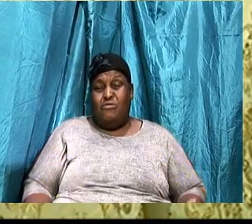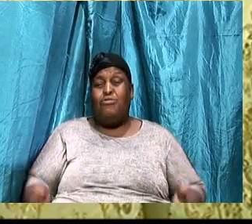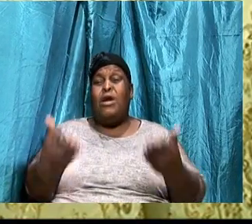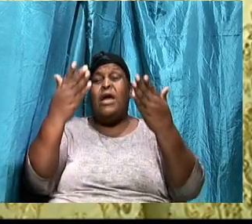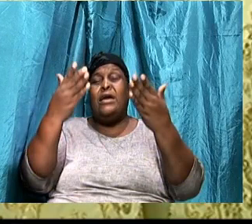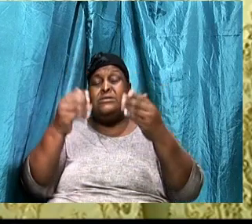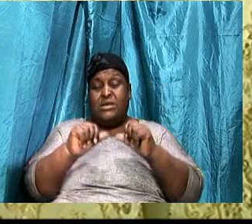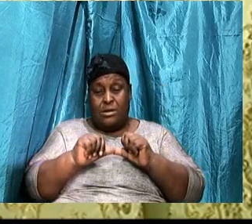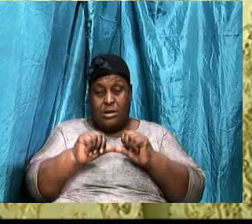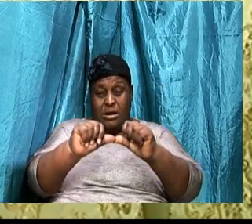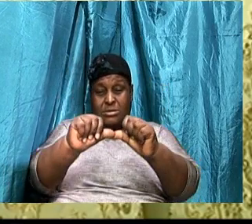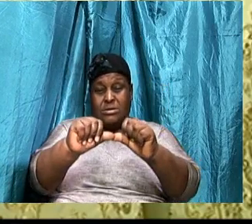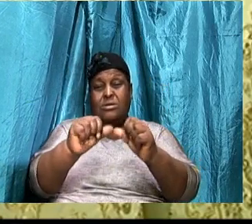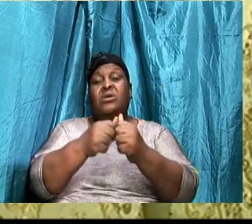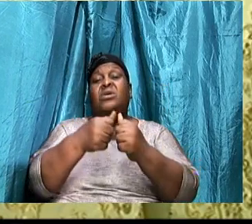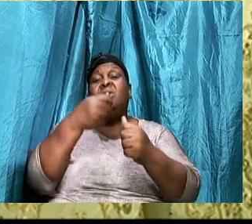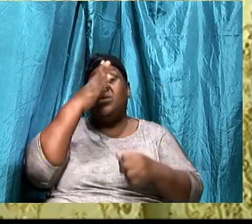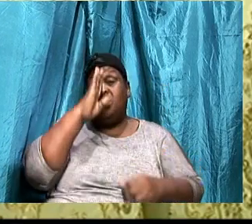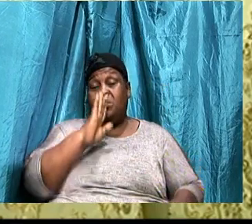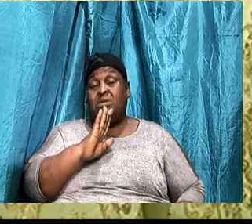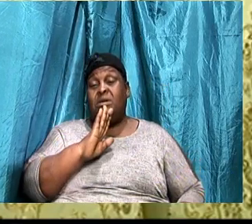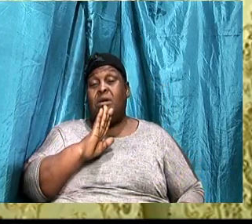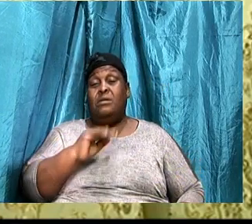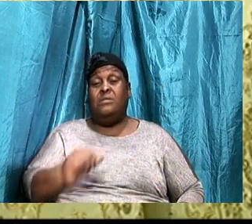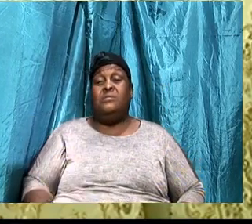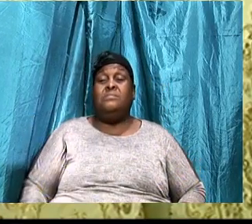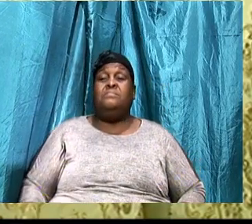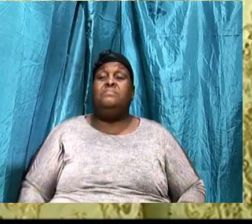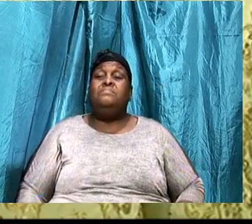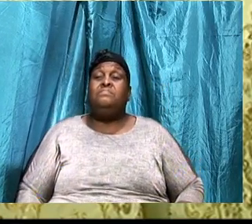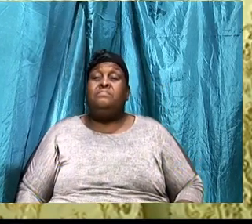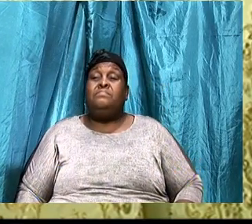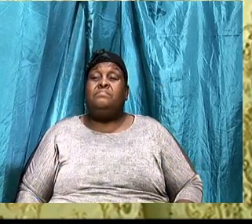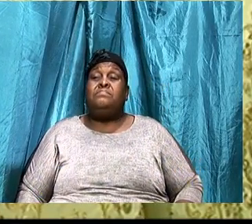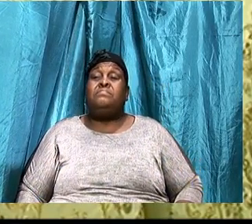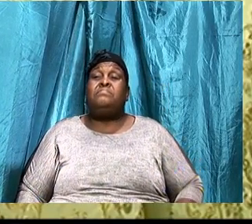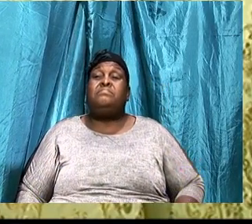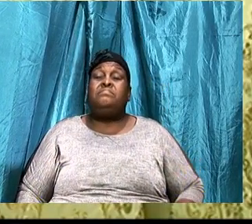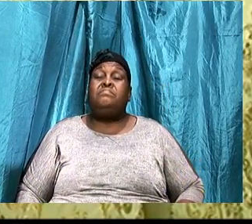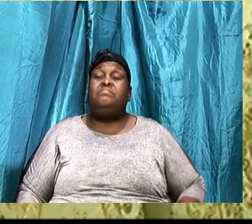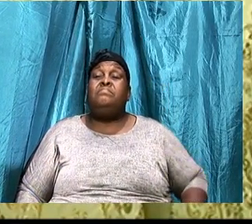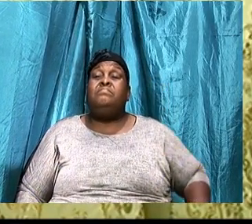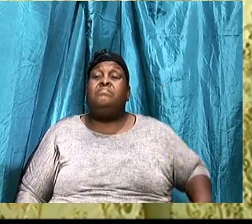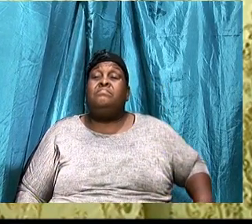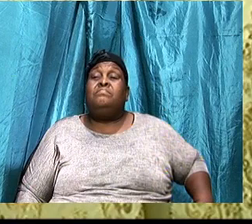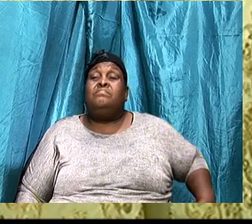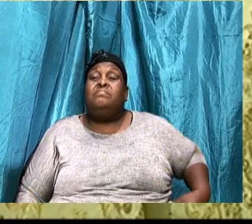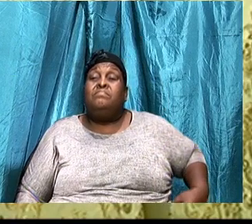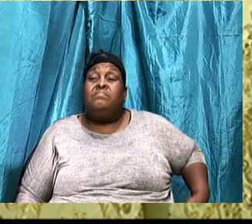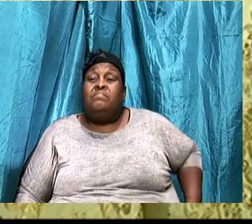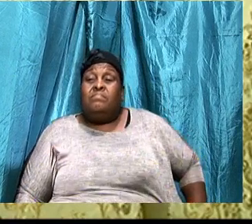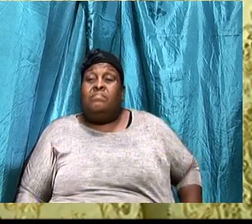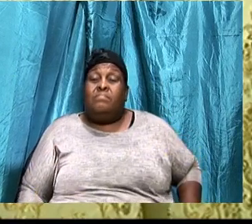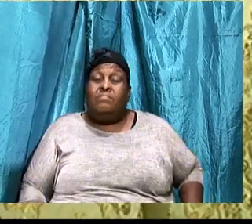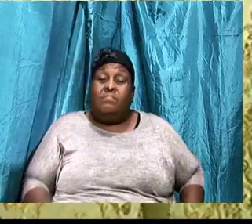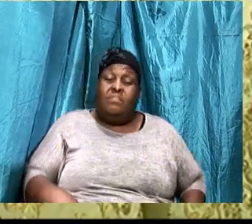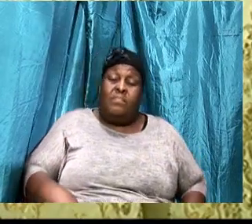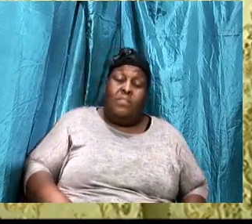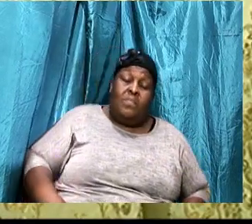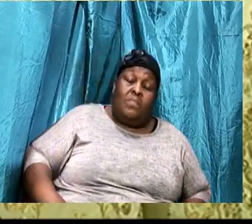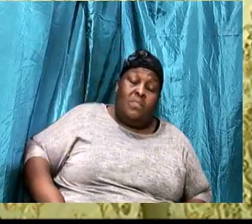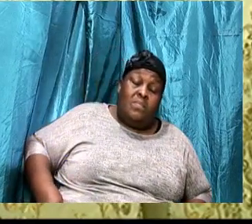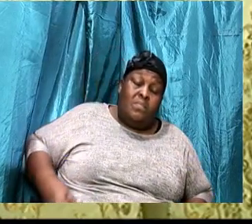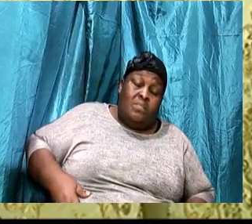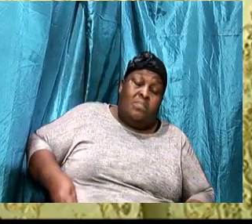on this path that Christ has sacrificed for us to be on. We have got to recognize that